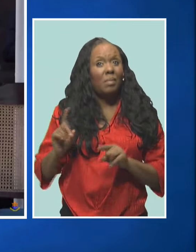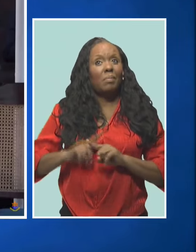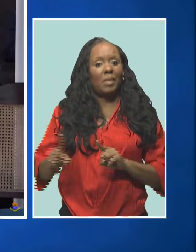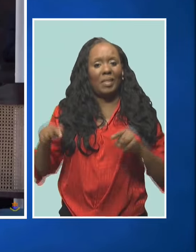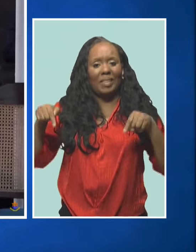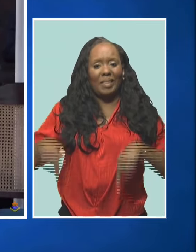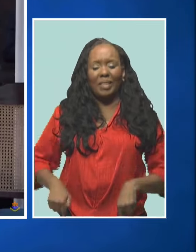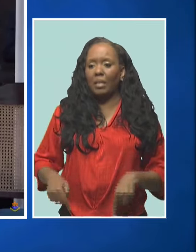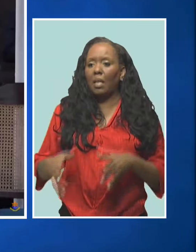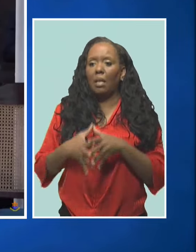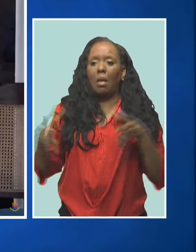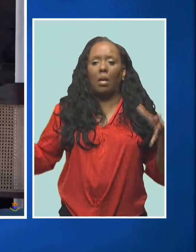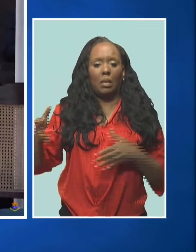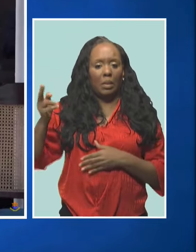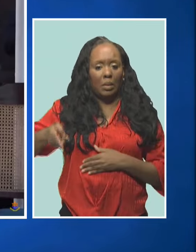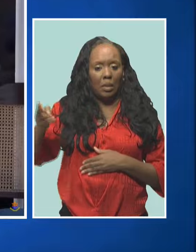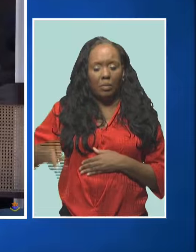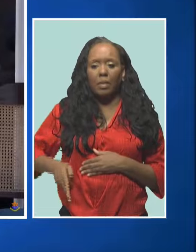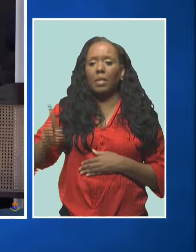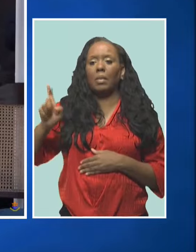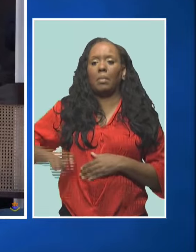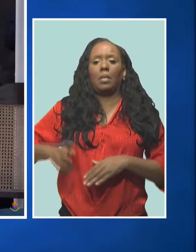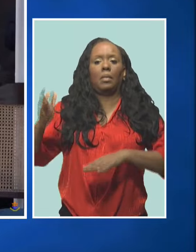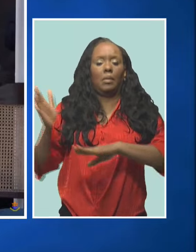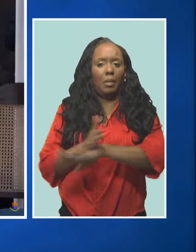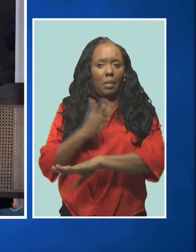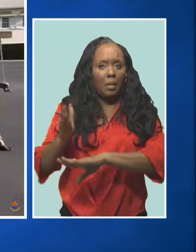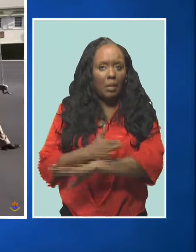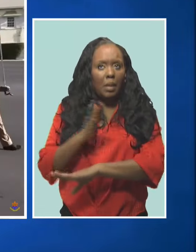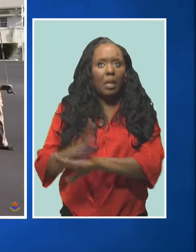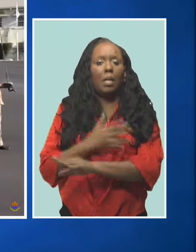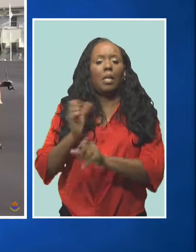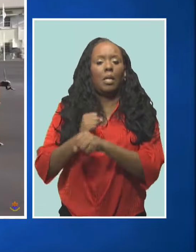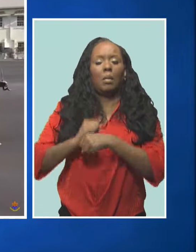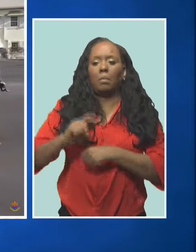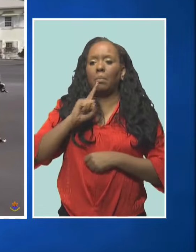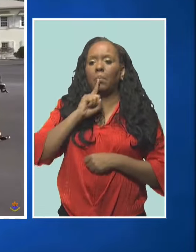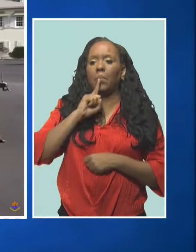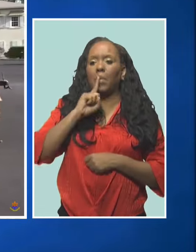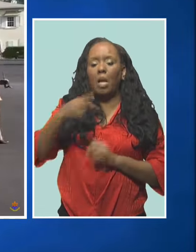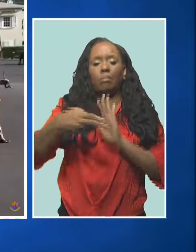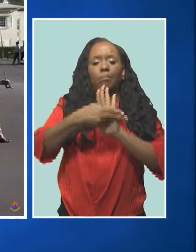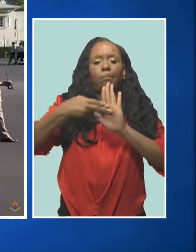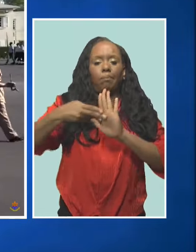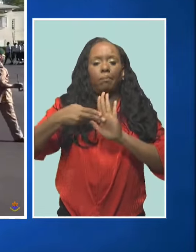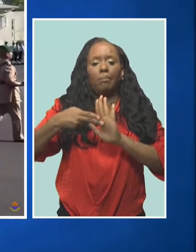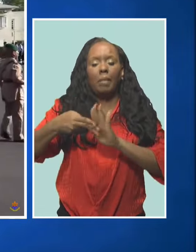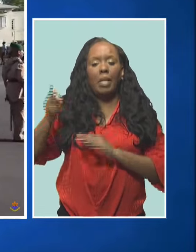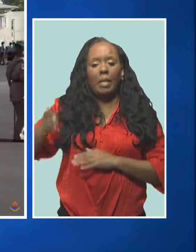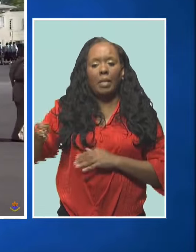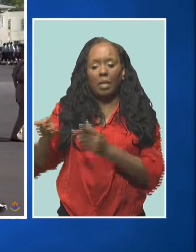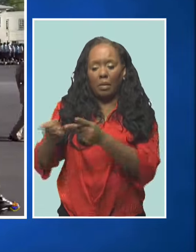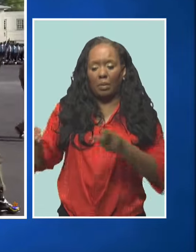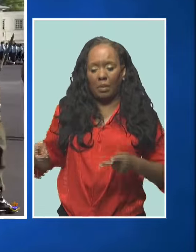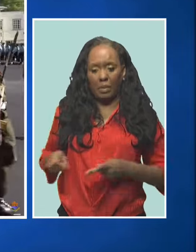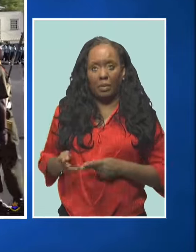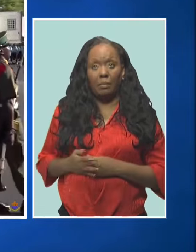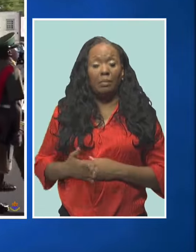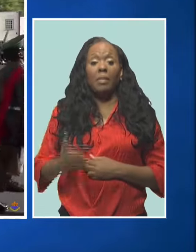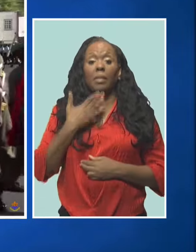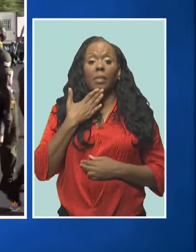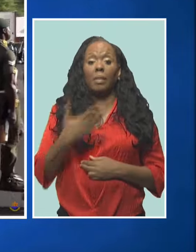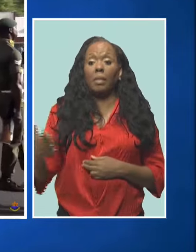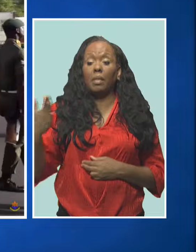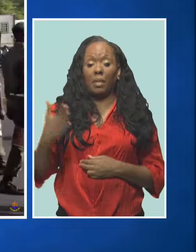that we must maintain the integrity of this site. Prime Minister Mowatly also thanked the organization for its commitment to protecting